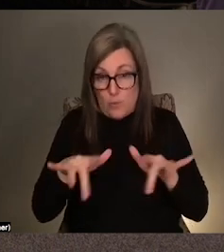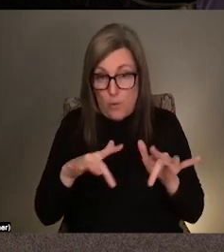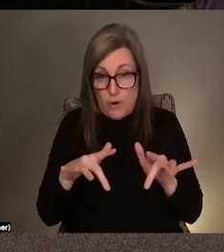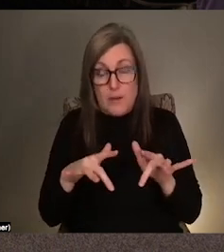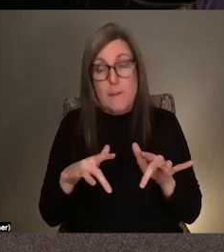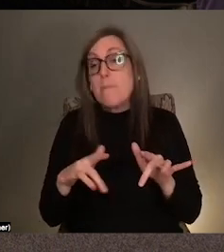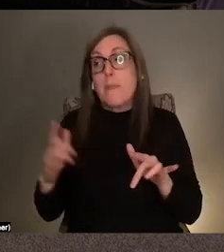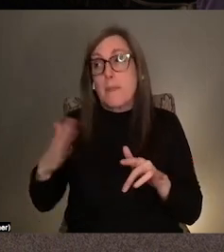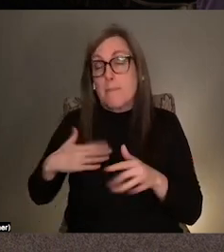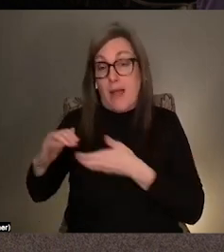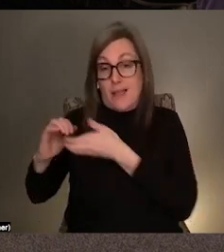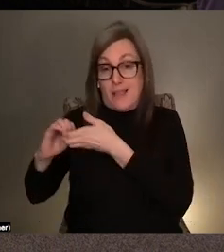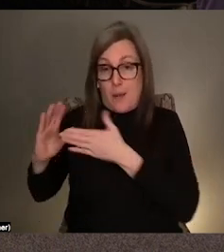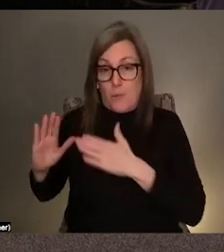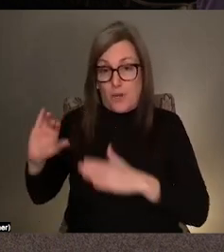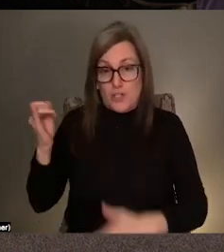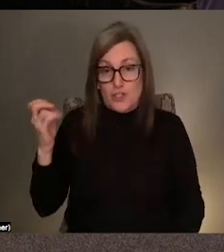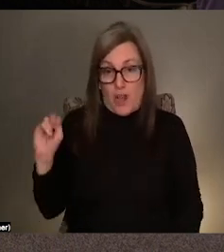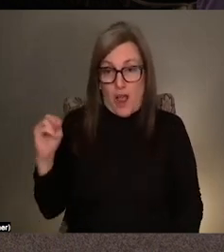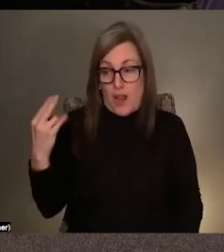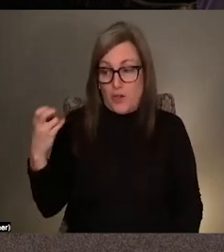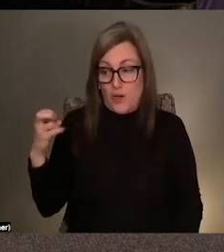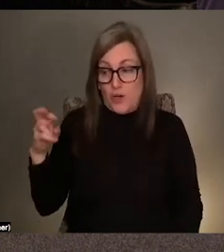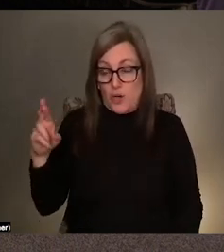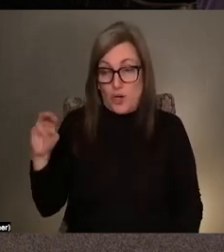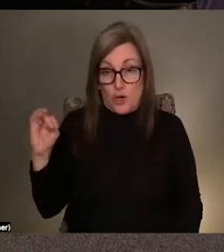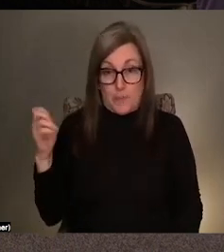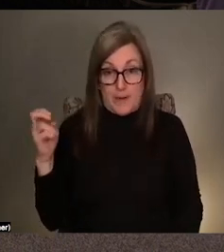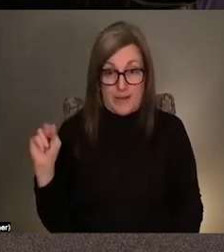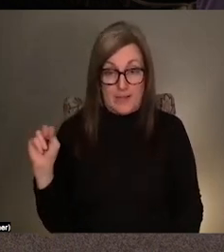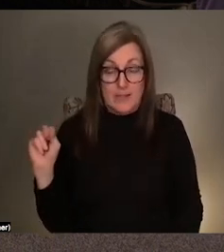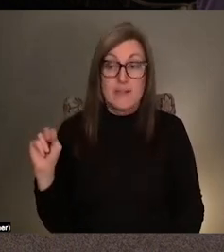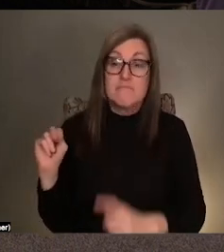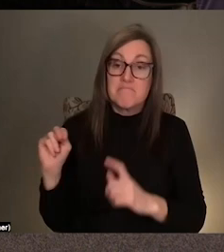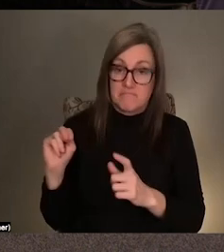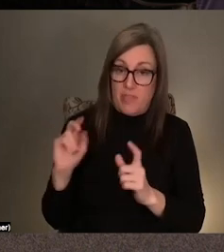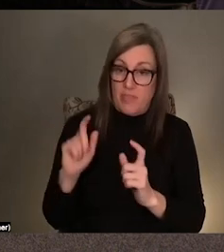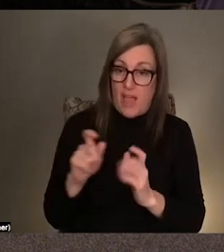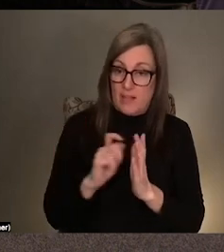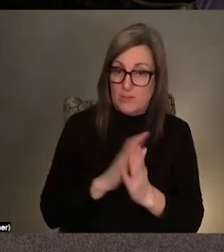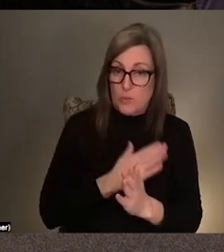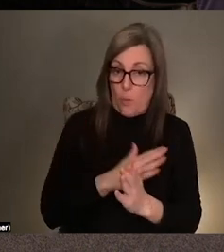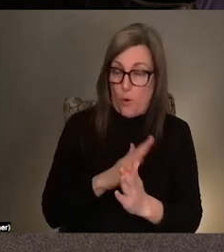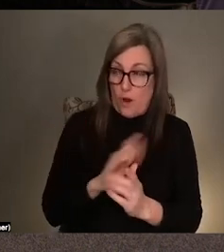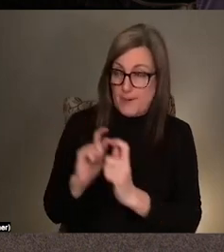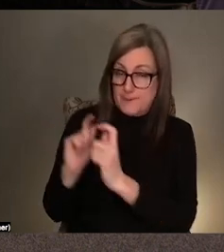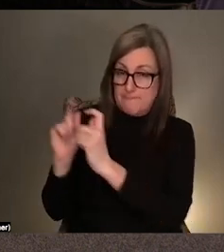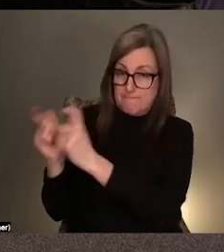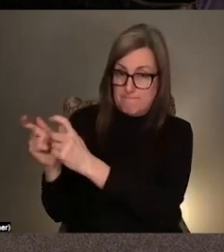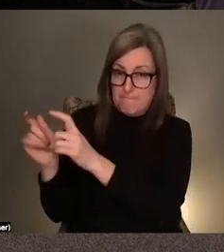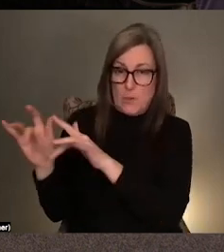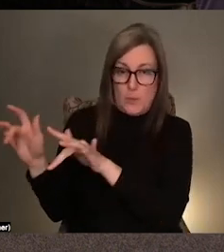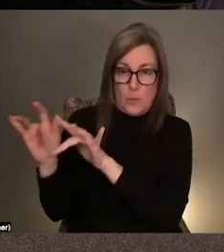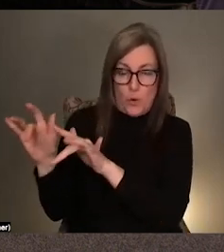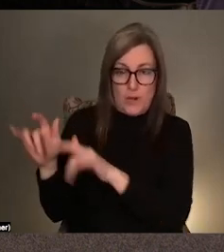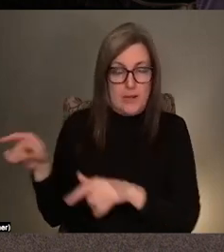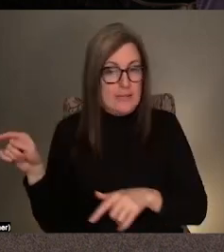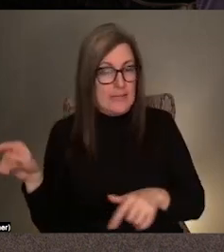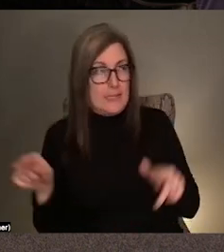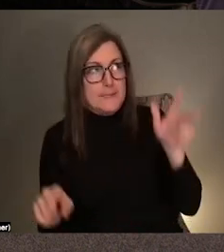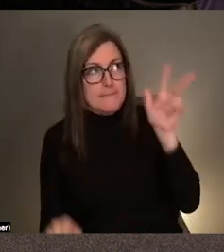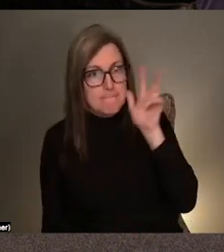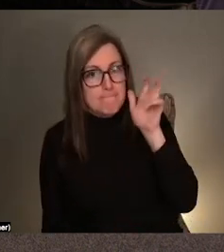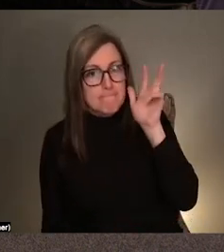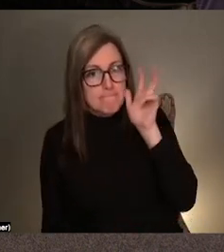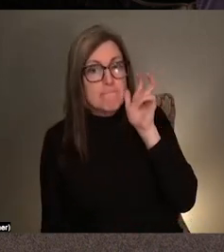I gave him a recording of the score, which he listened to and responded